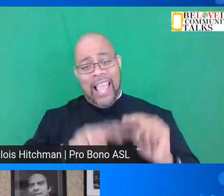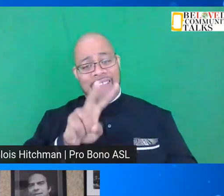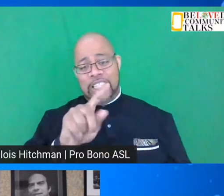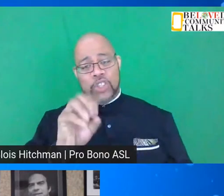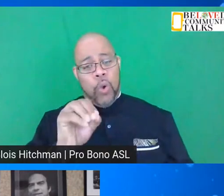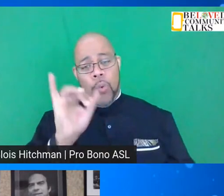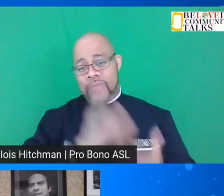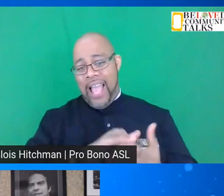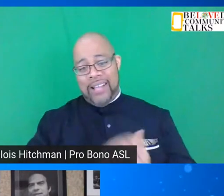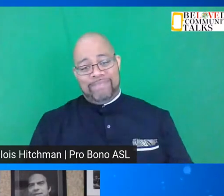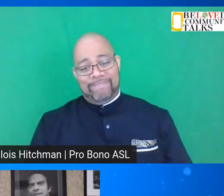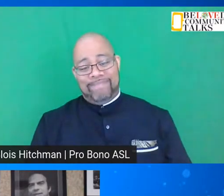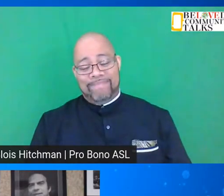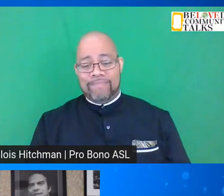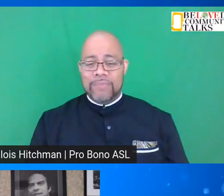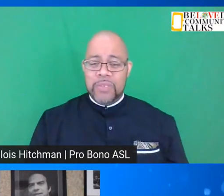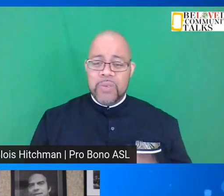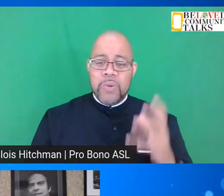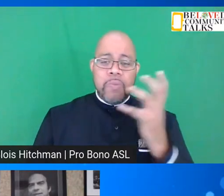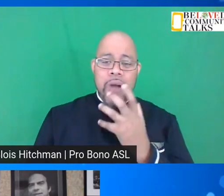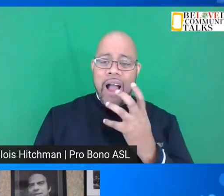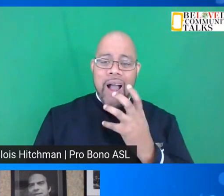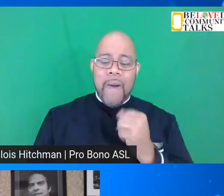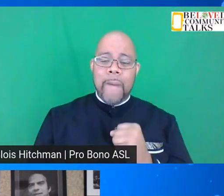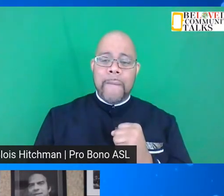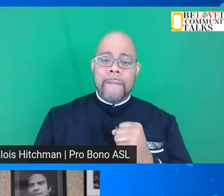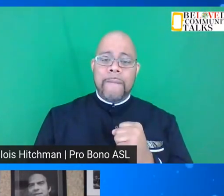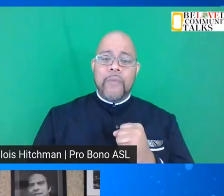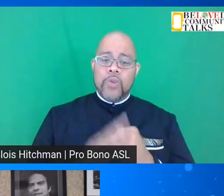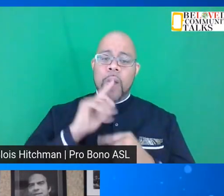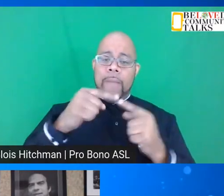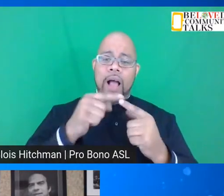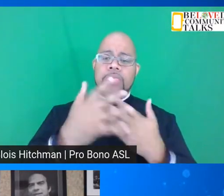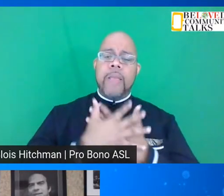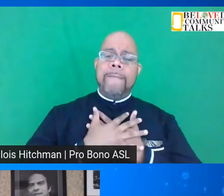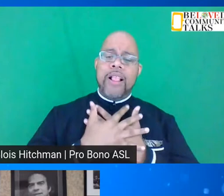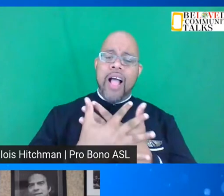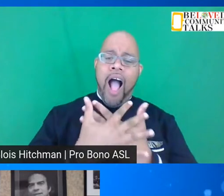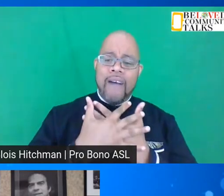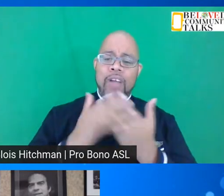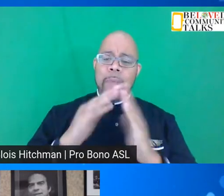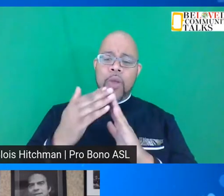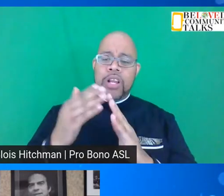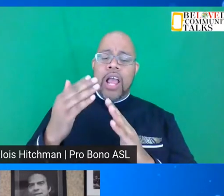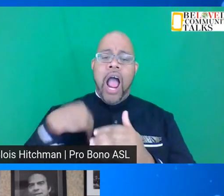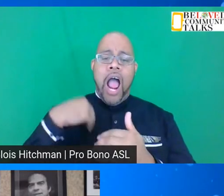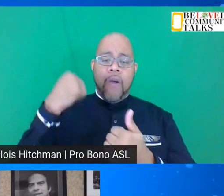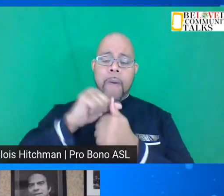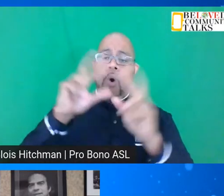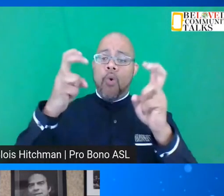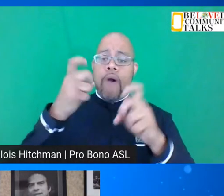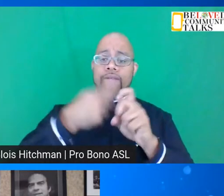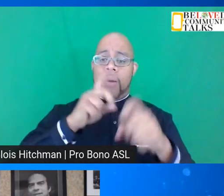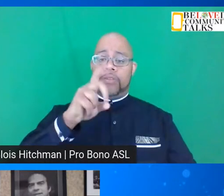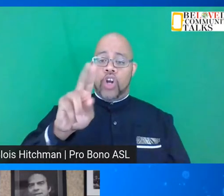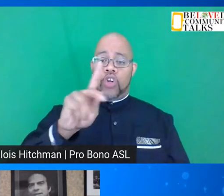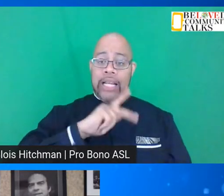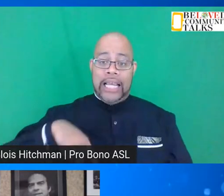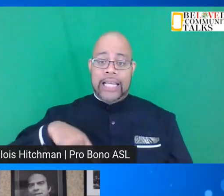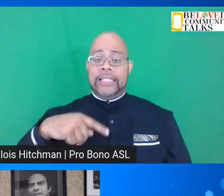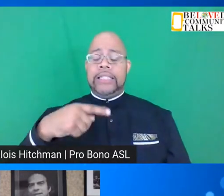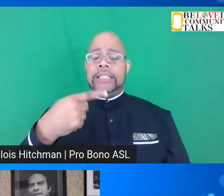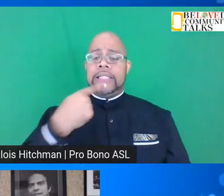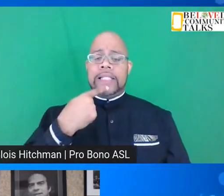Wow. That's that's when we talk about the beloved community. I remember a quote from Dr. King. He said